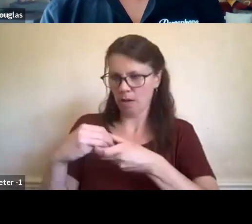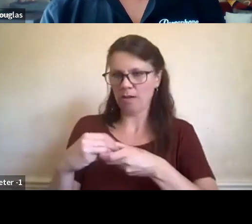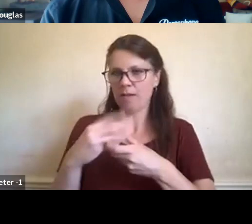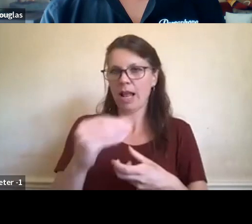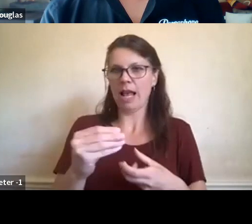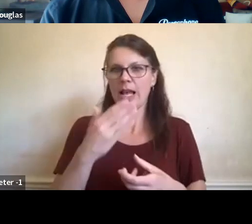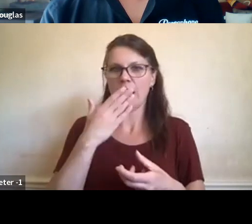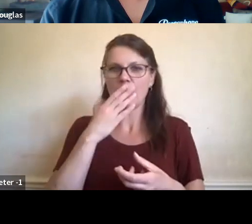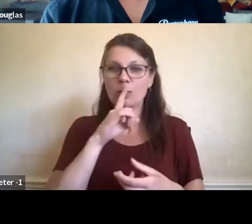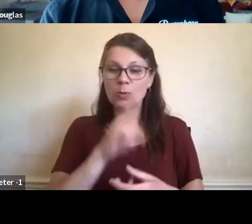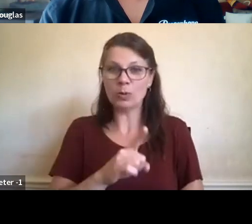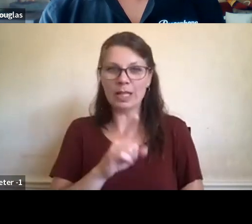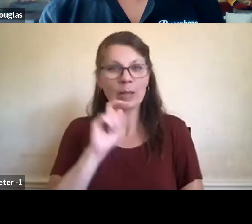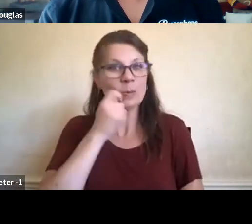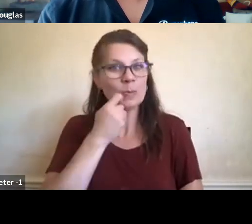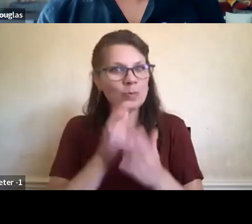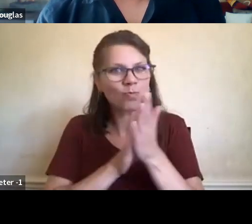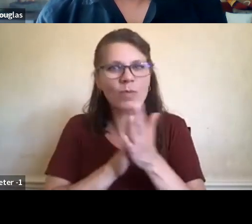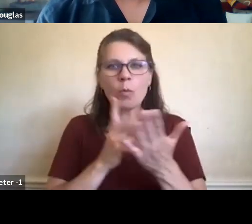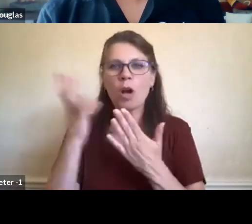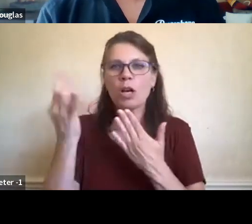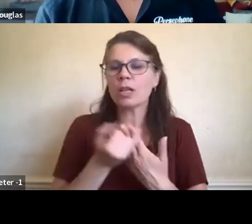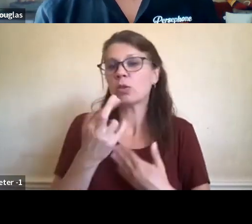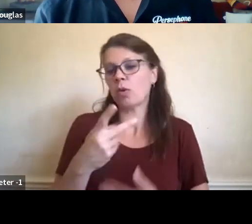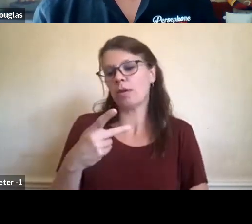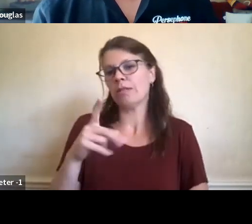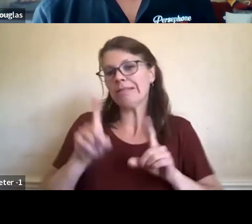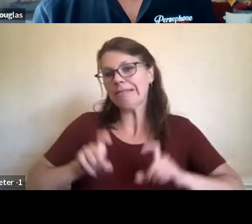in projects as pilot projects.